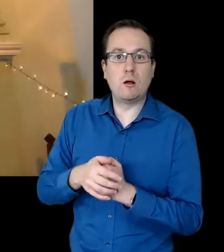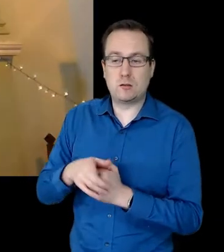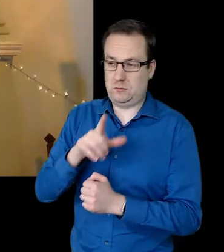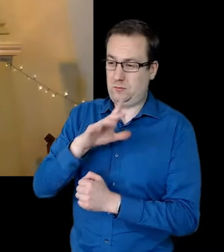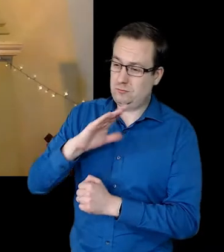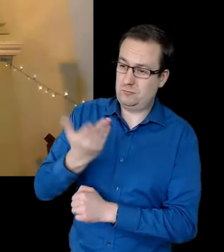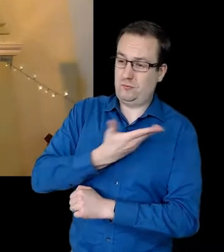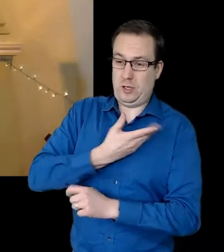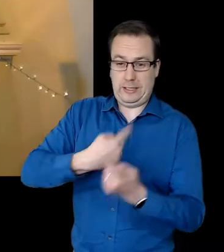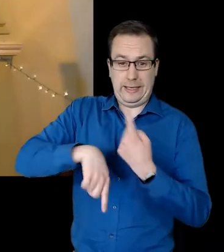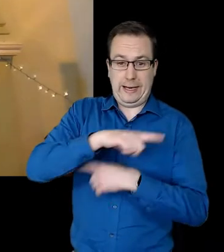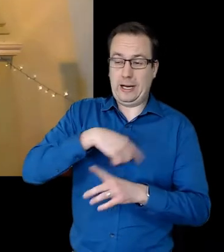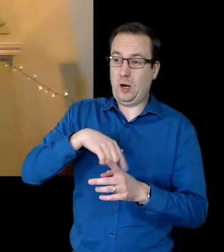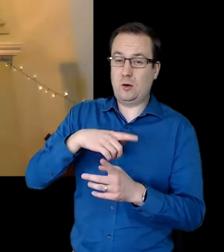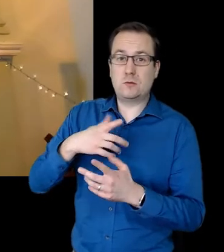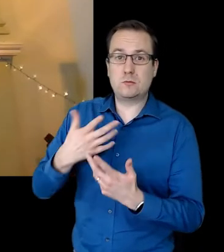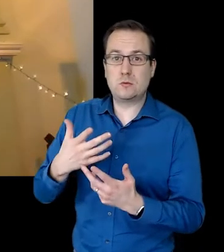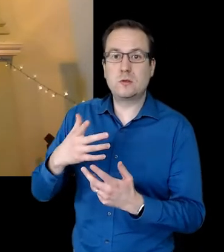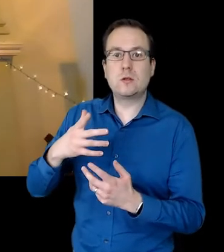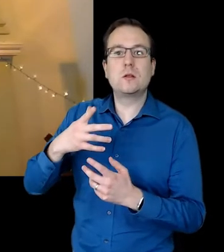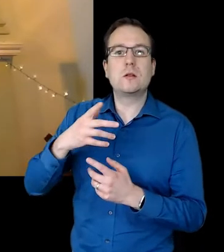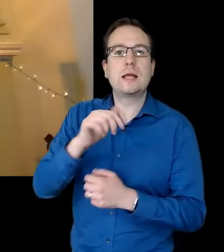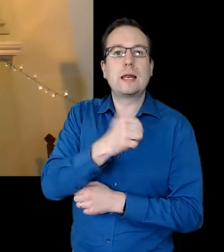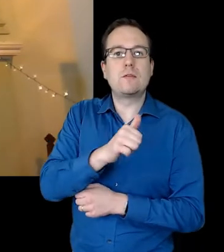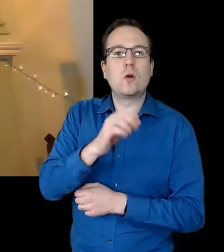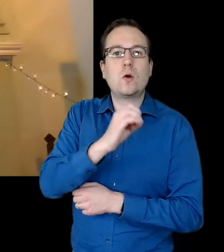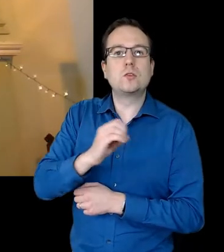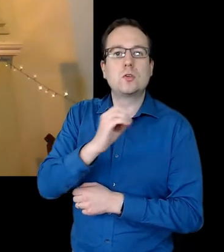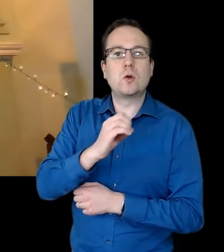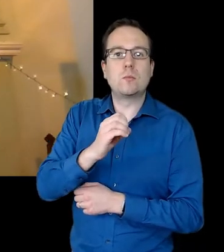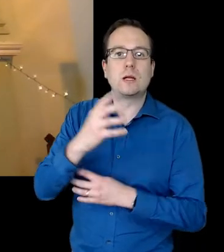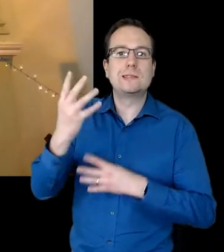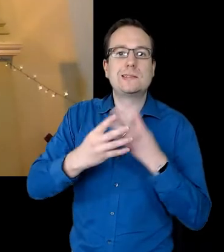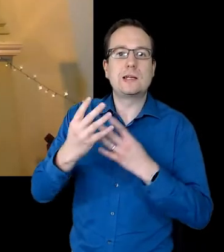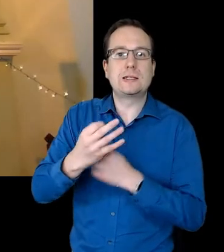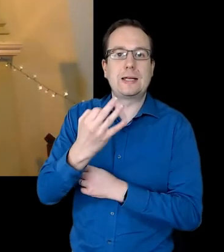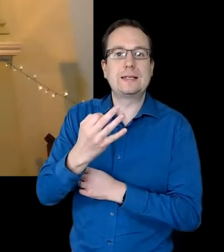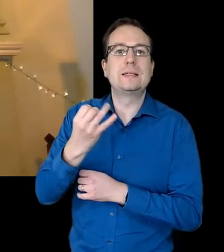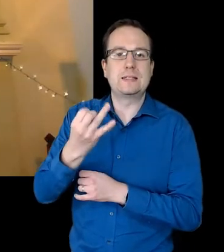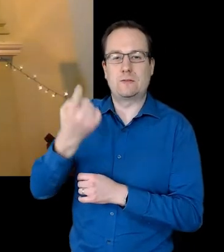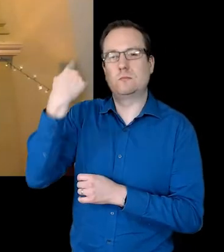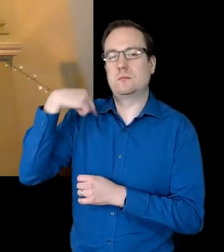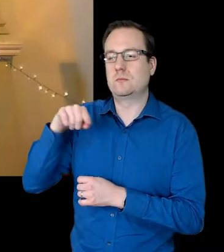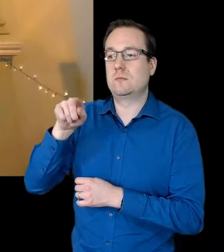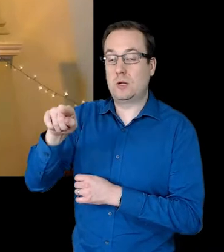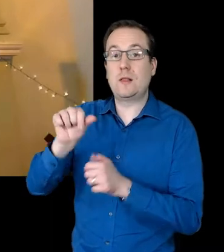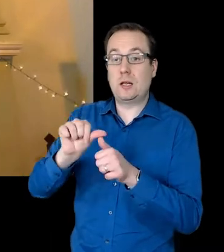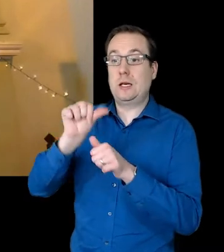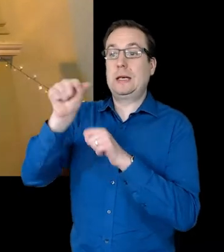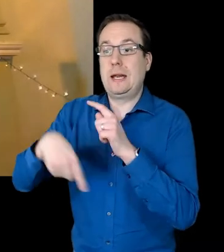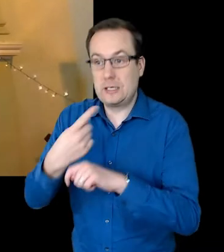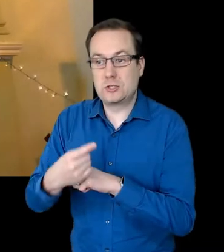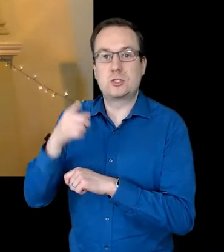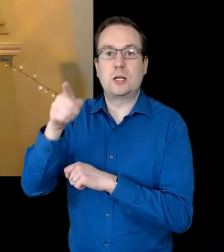on the 11th of October, 1987. The first Coming Out Day took place a year later.